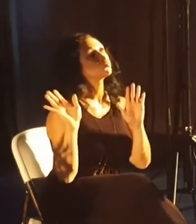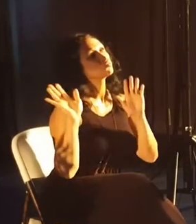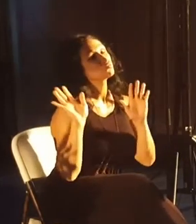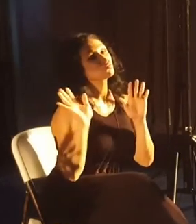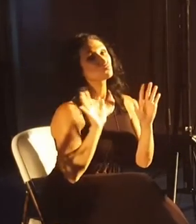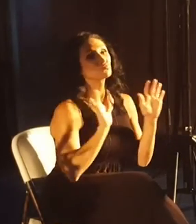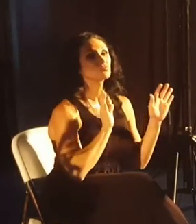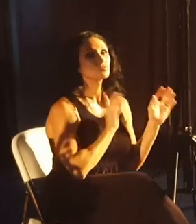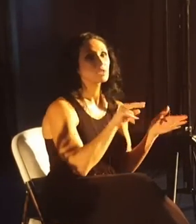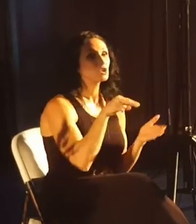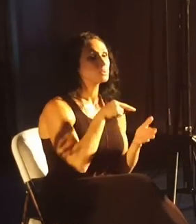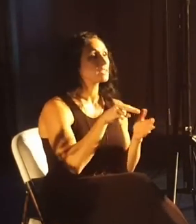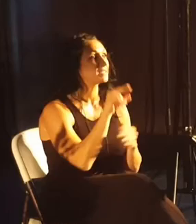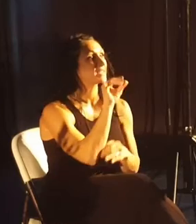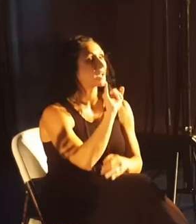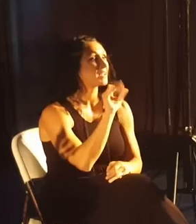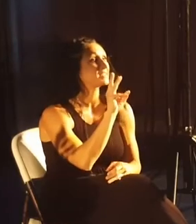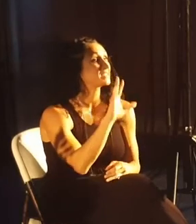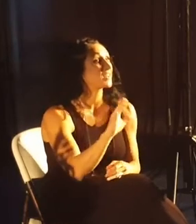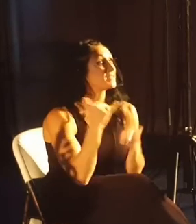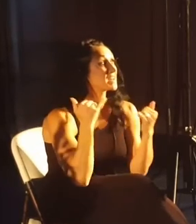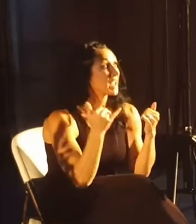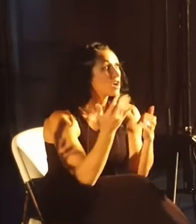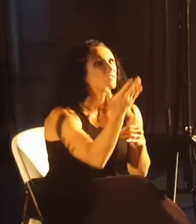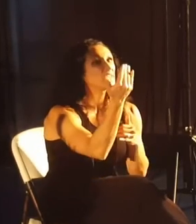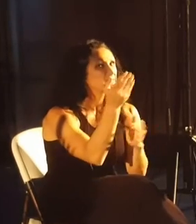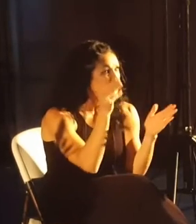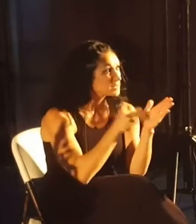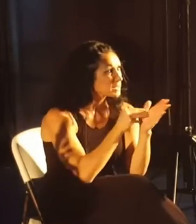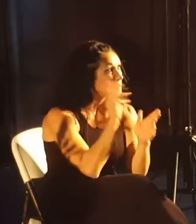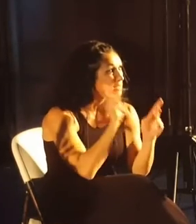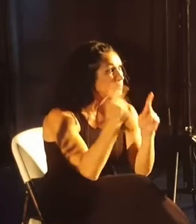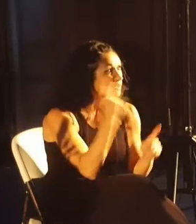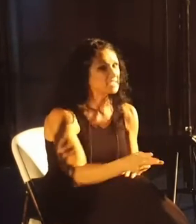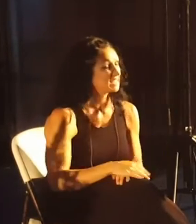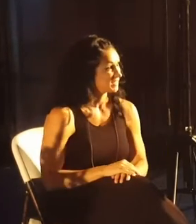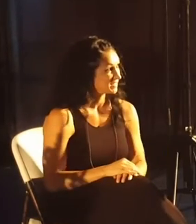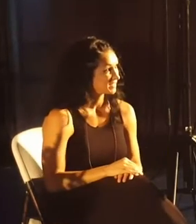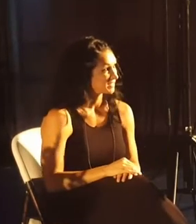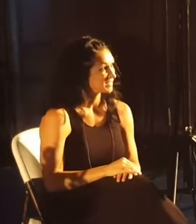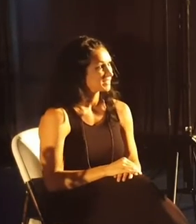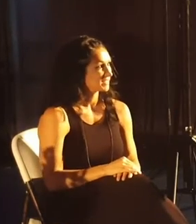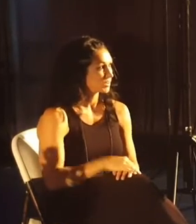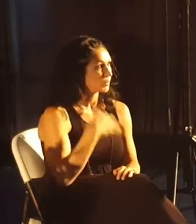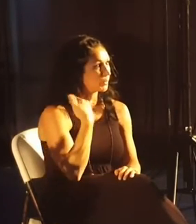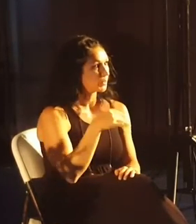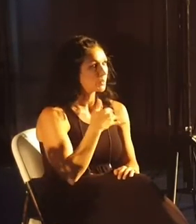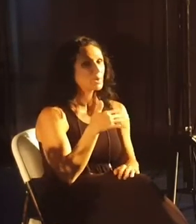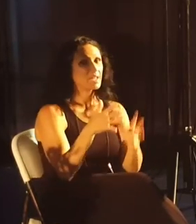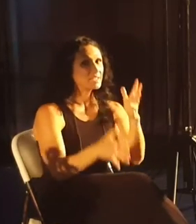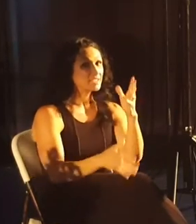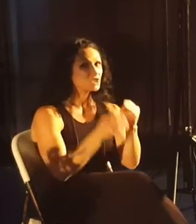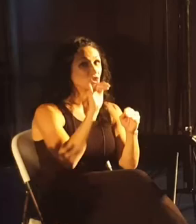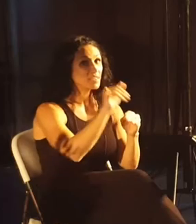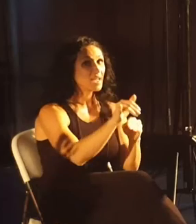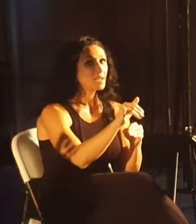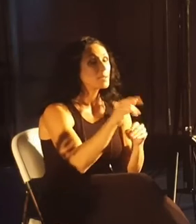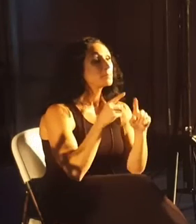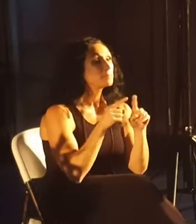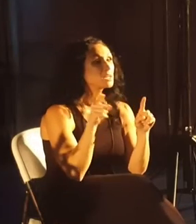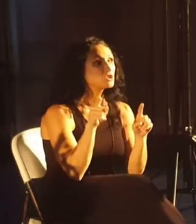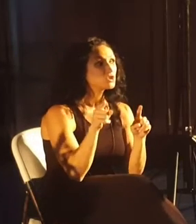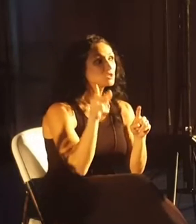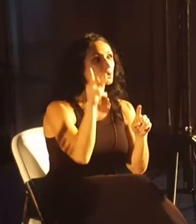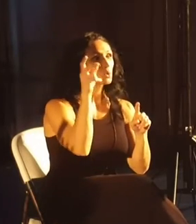started dancing on I-65 and now 15 million people have seen it. In addition to that, not only have people seen that, but